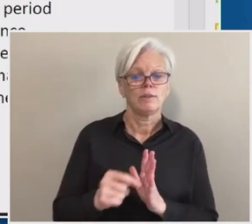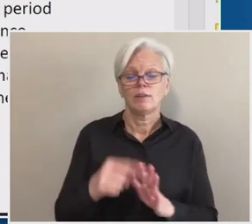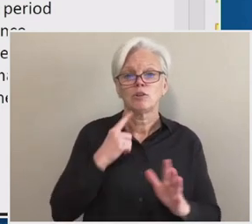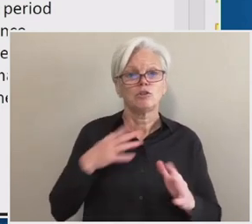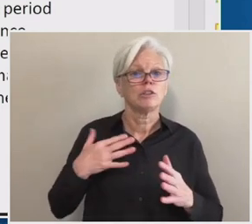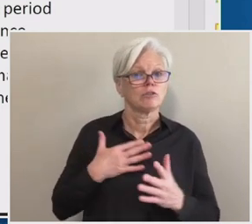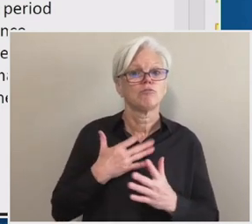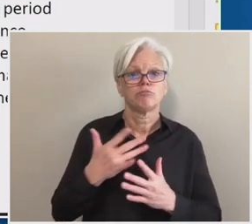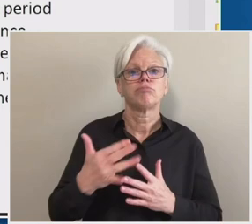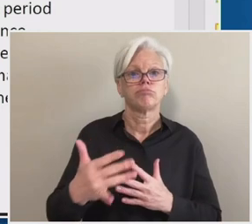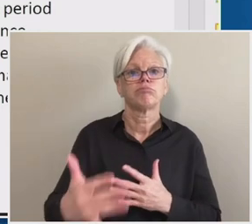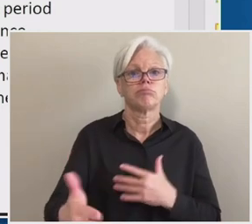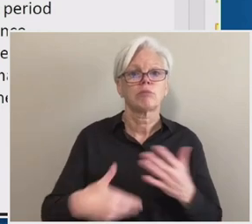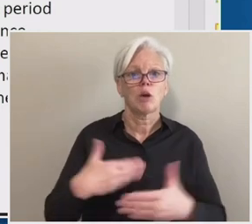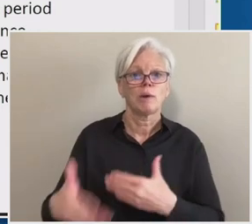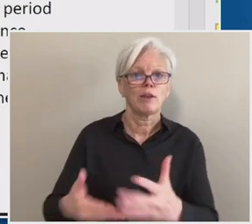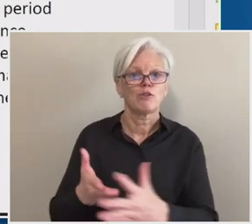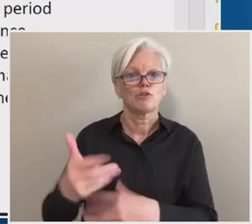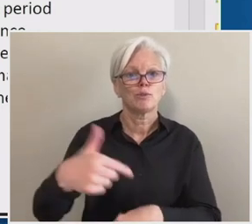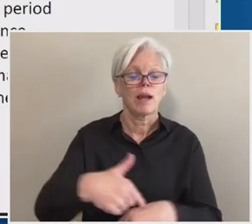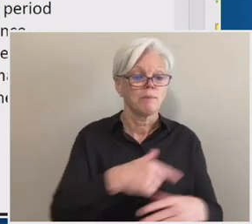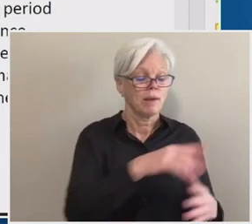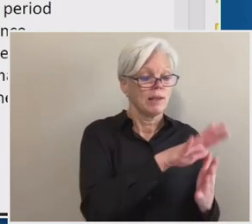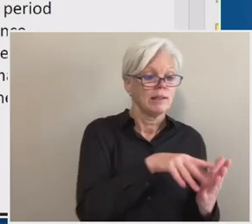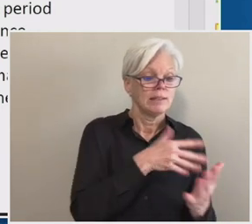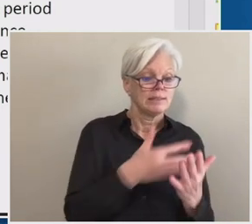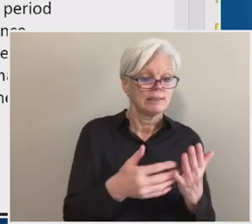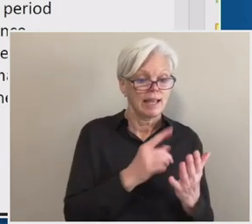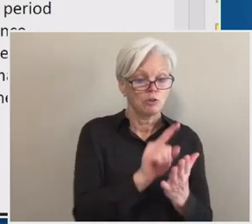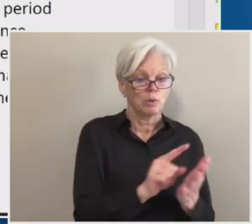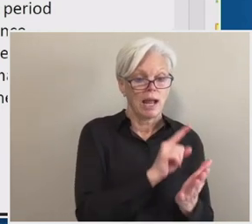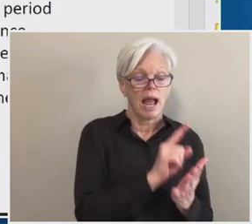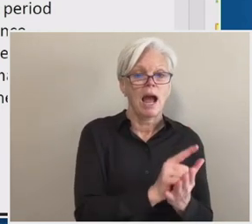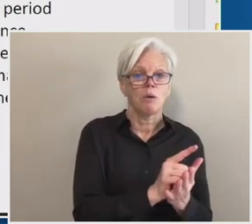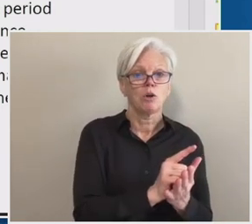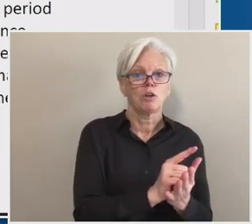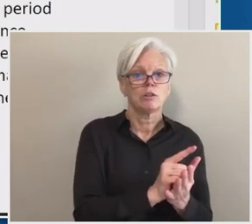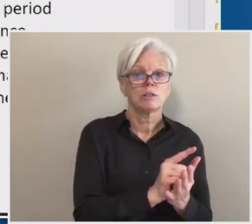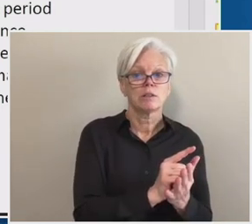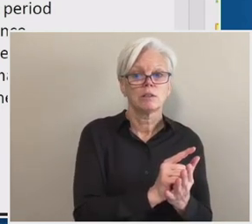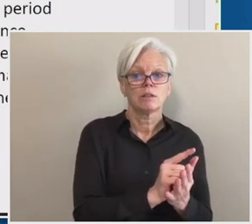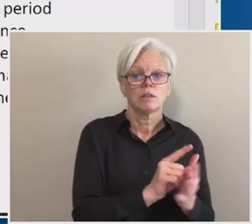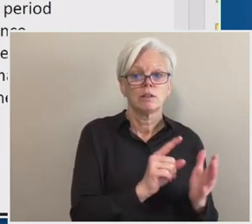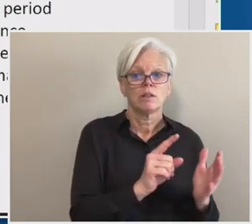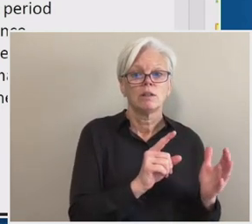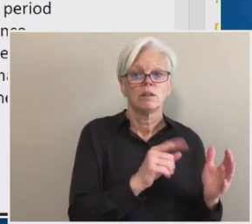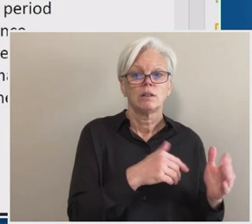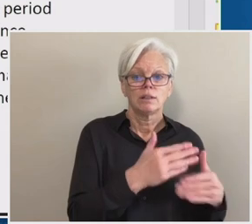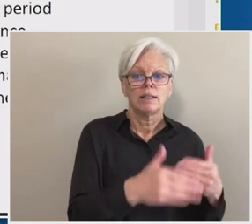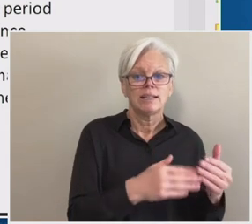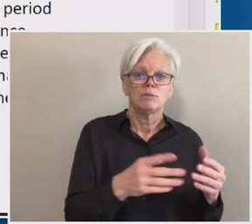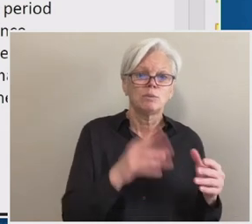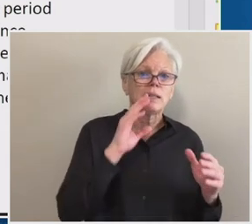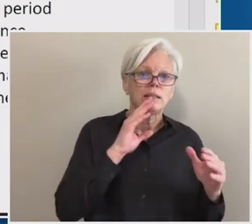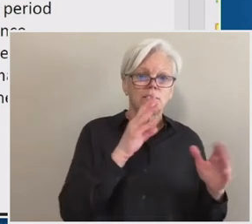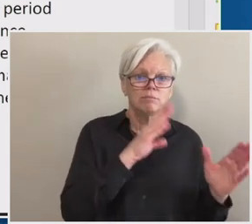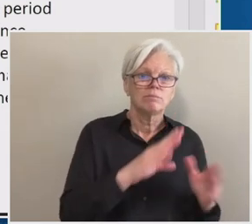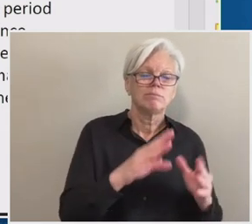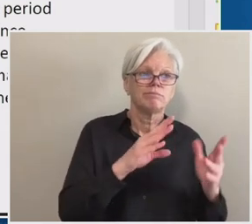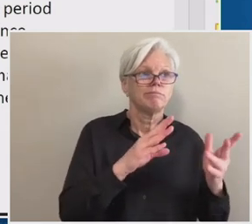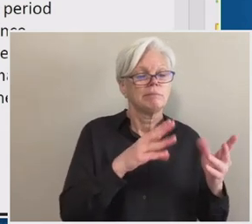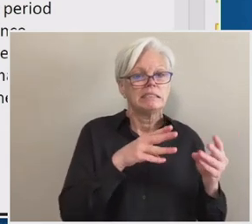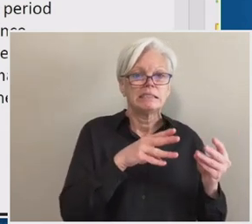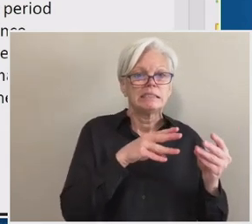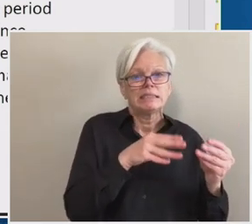They're similarly, scheduled hours elapsing is intended to be a very similar treatment for clock hour programs.